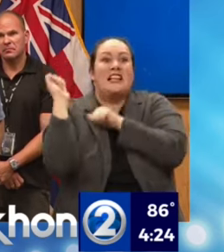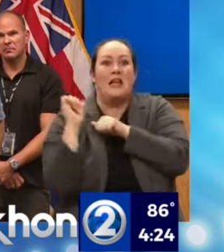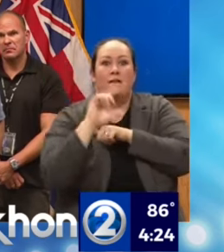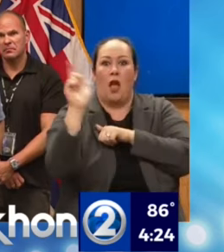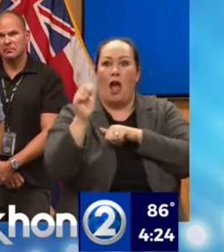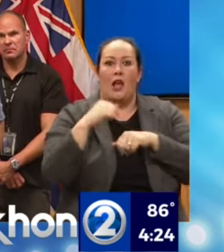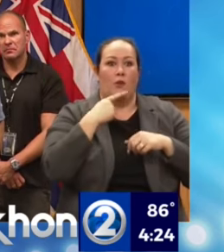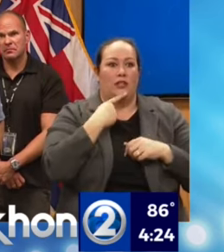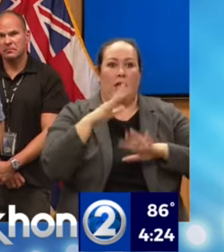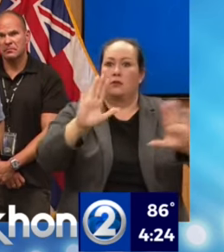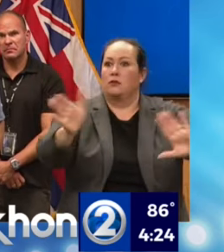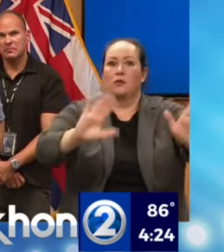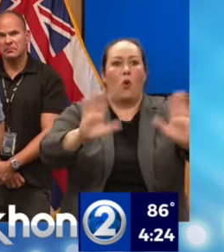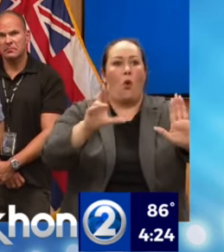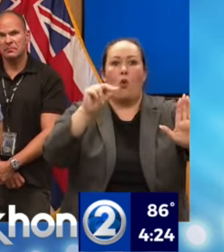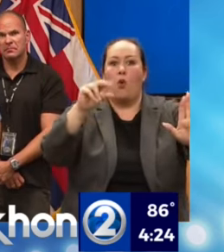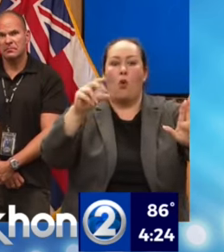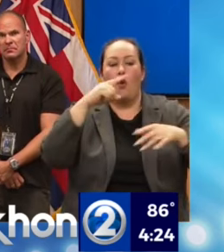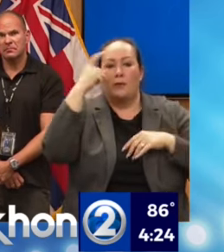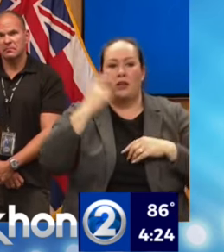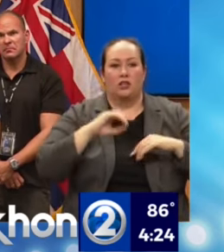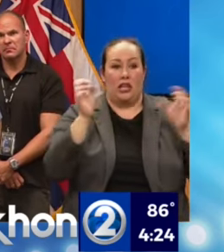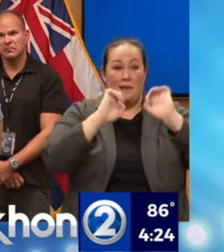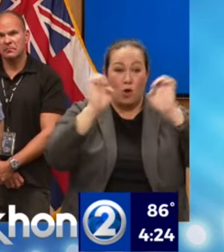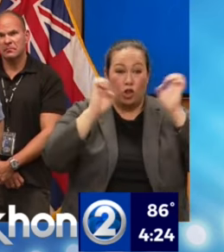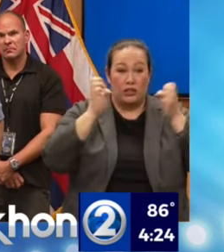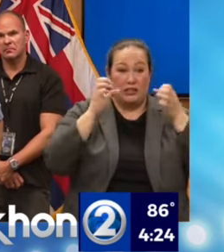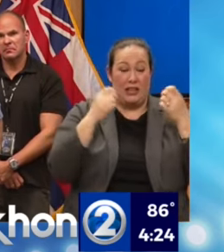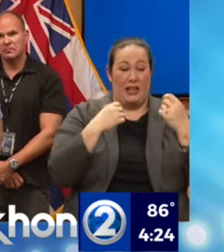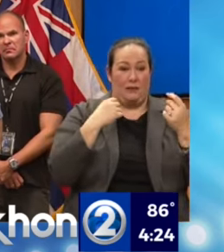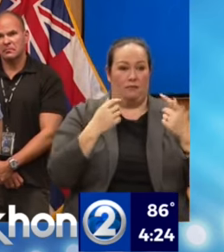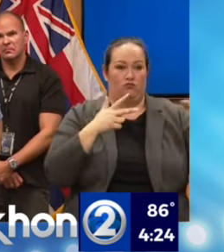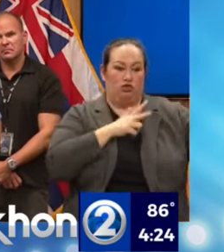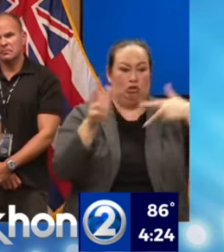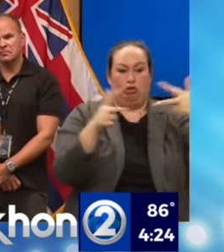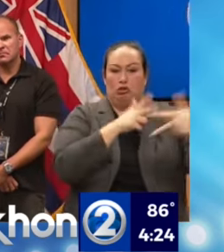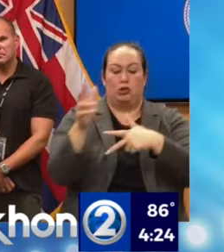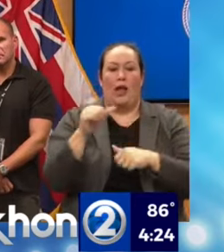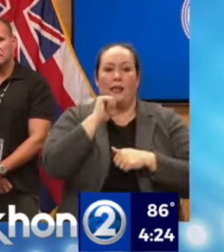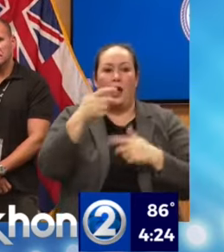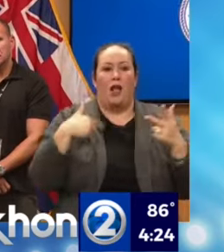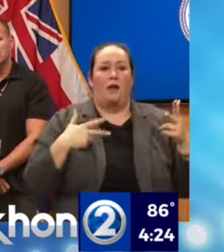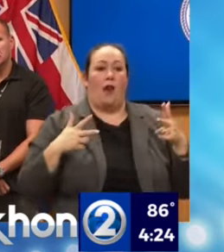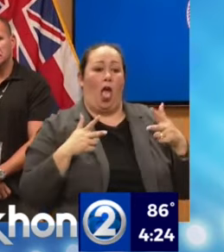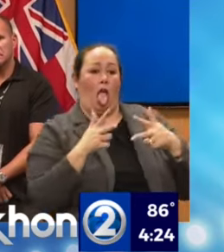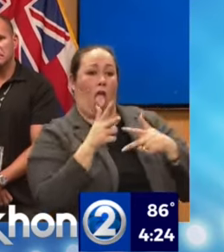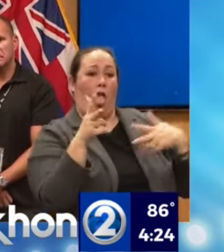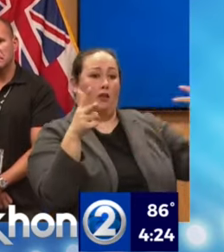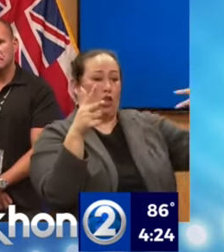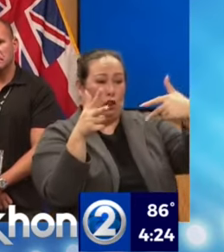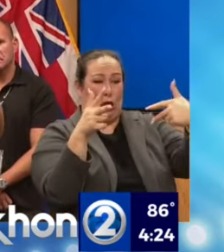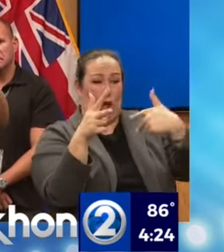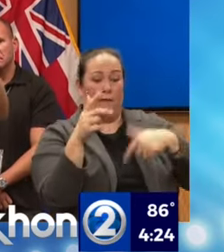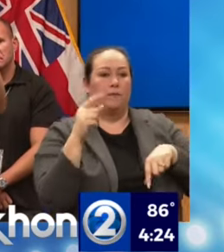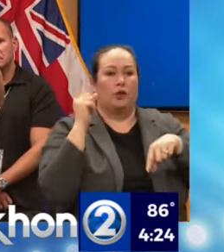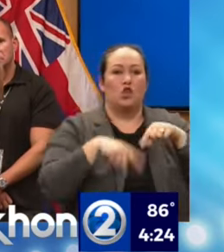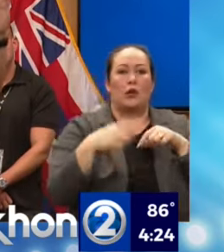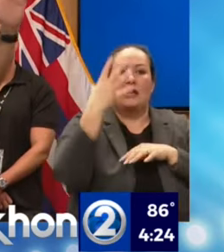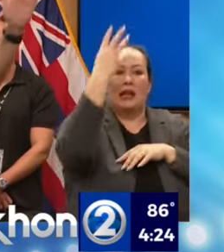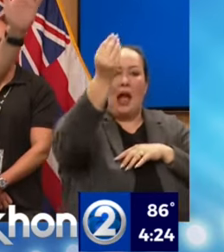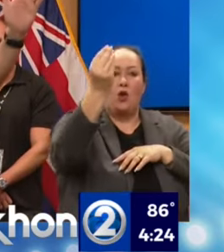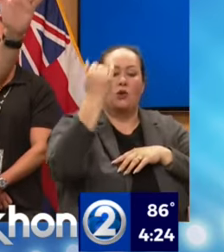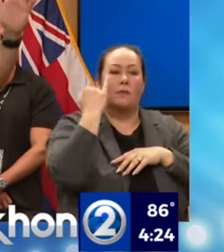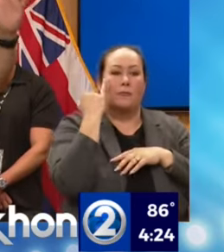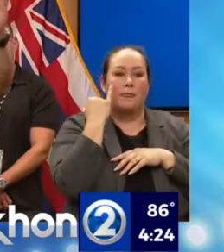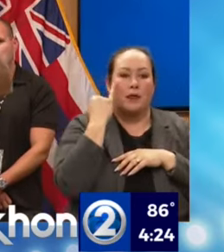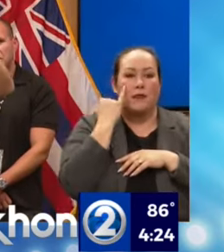and we asked them not to because we were trying to get emergency vehicles into Lahaina and not have this bottleneck. You couldn't get out, if you're